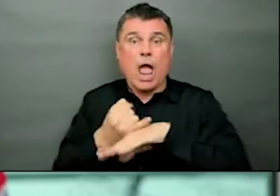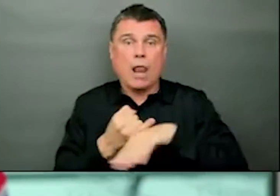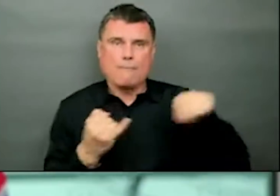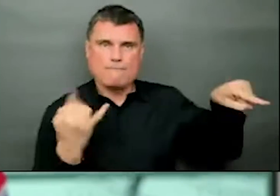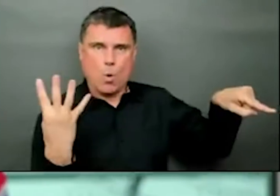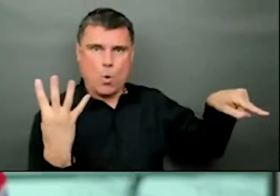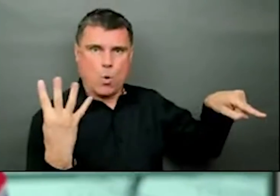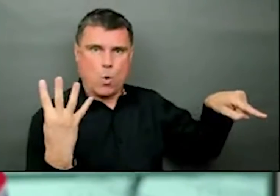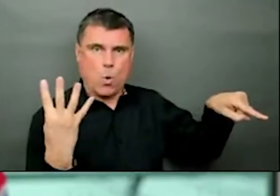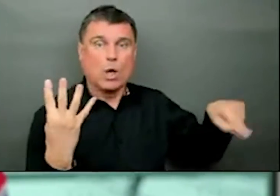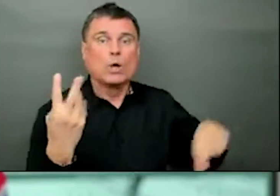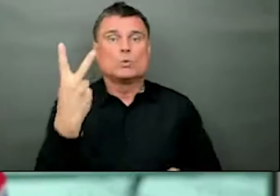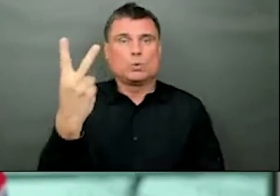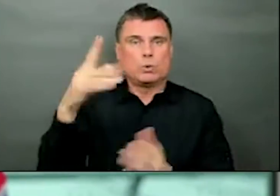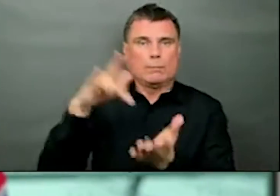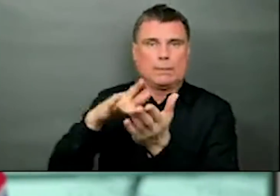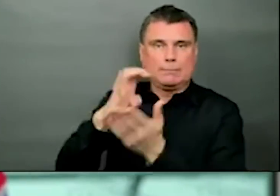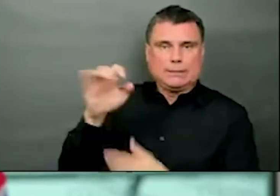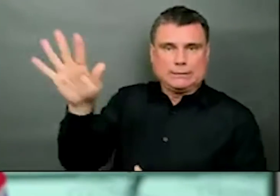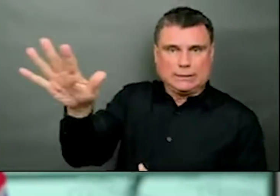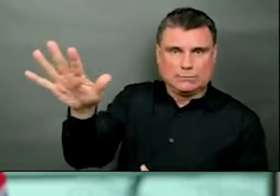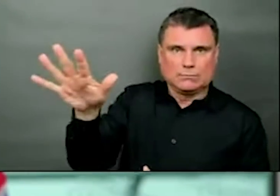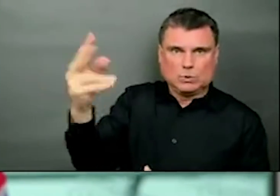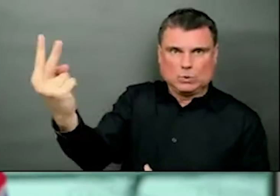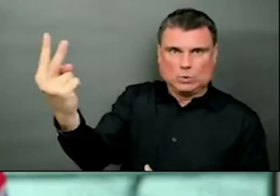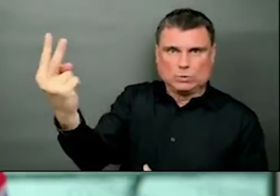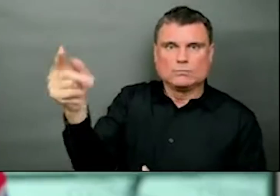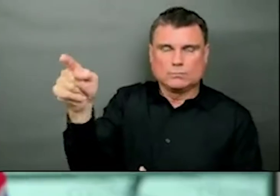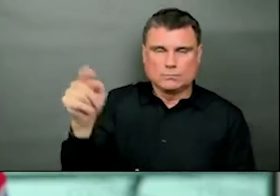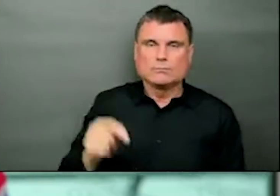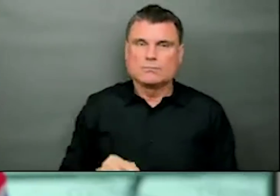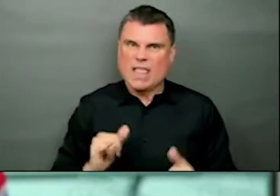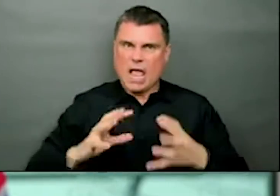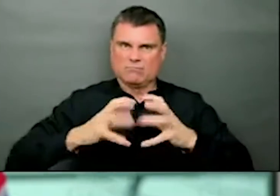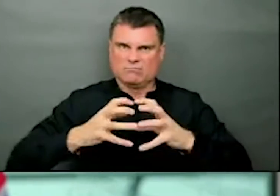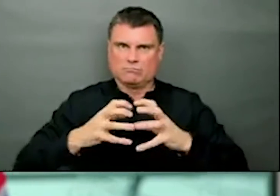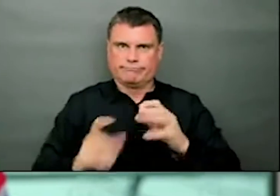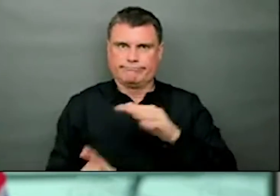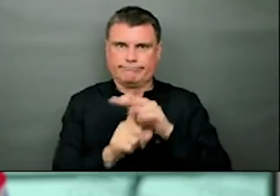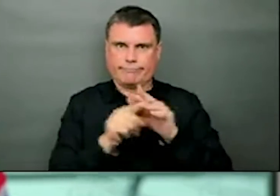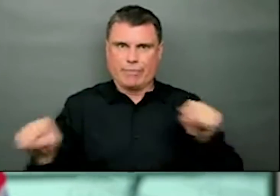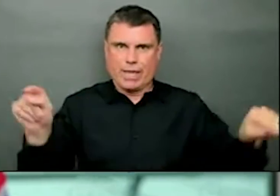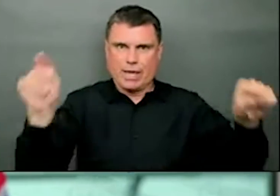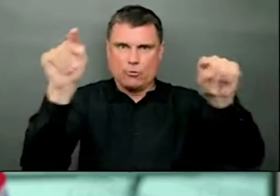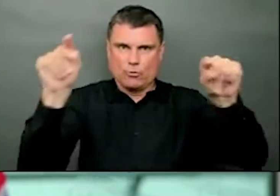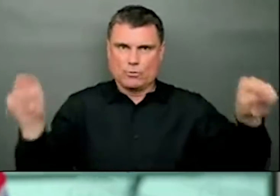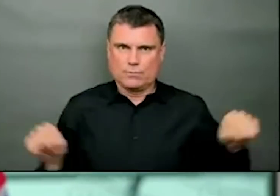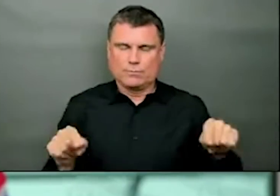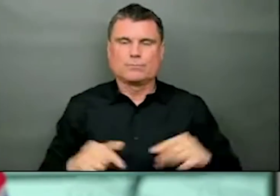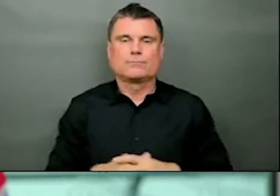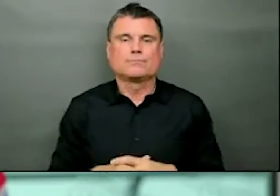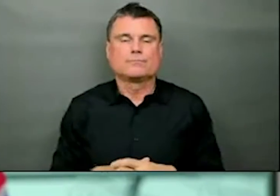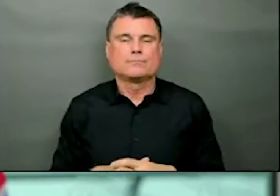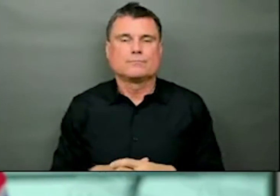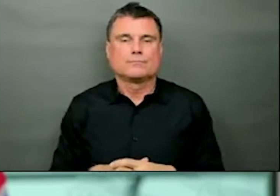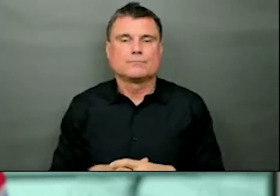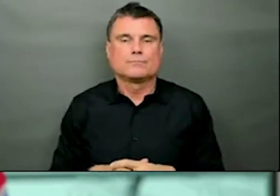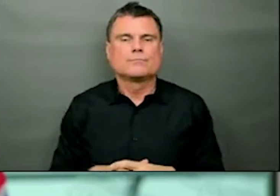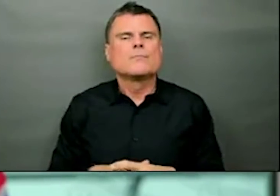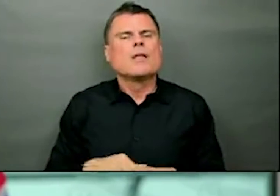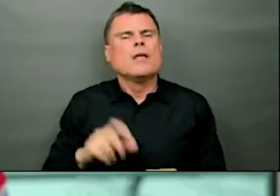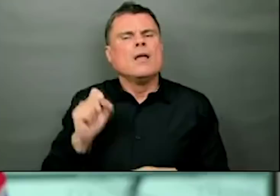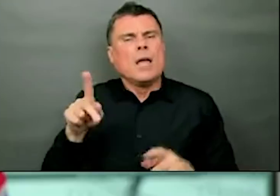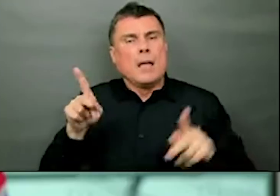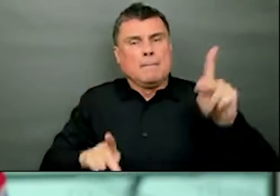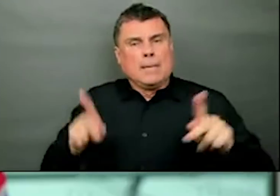people in the Interior Health region earlier on. And I understand that lots of people have questions about